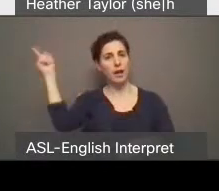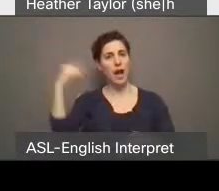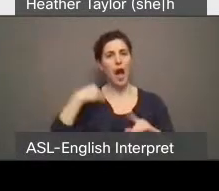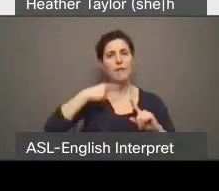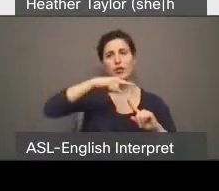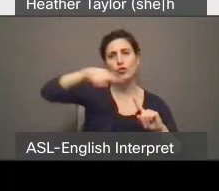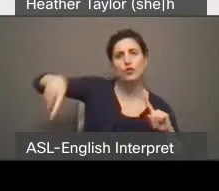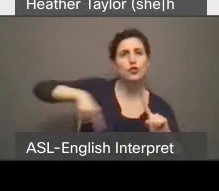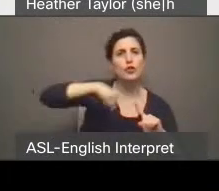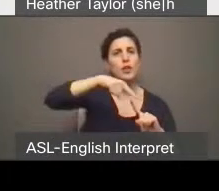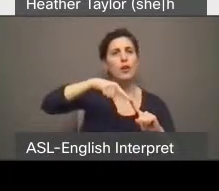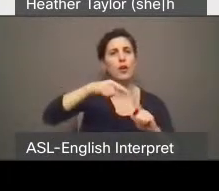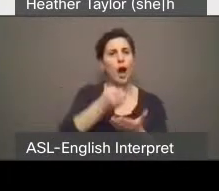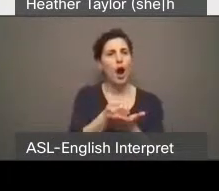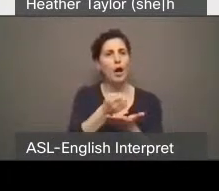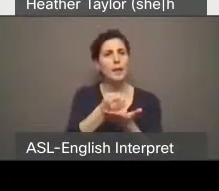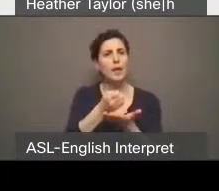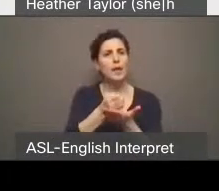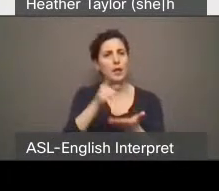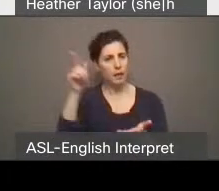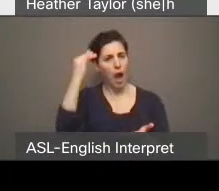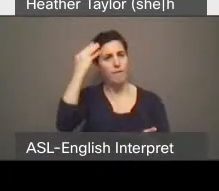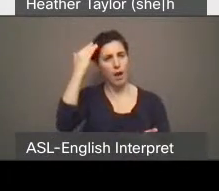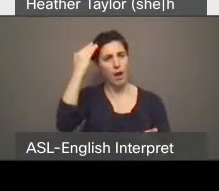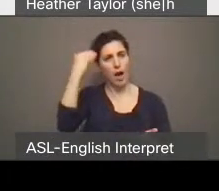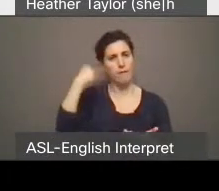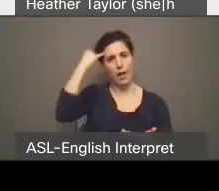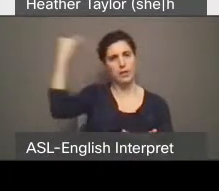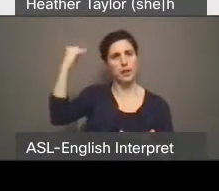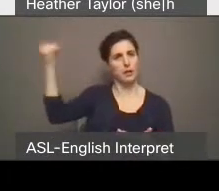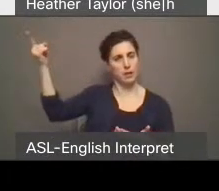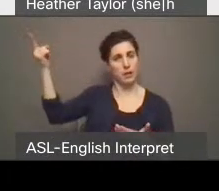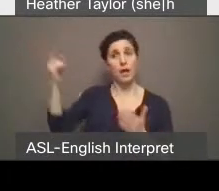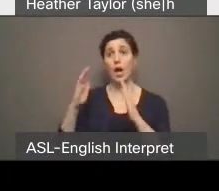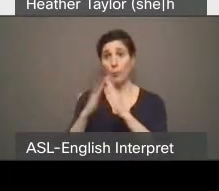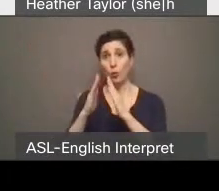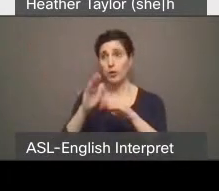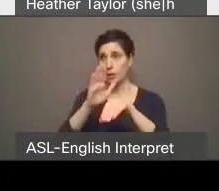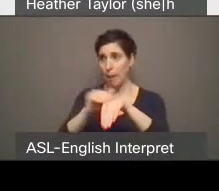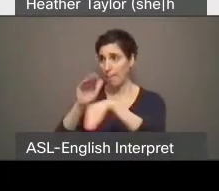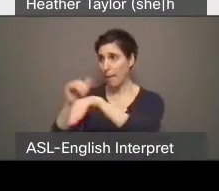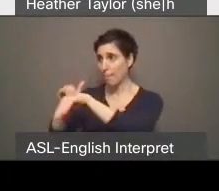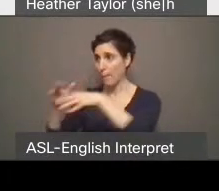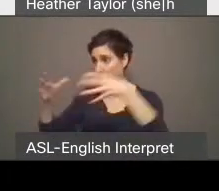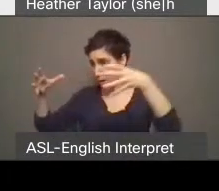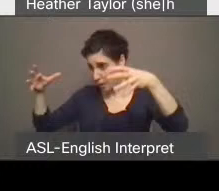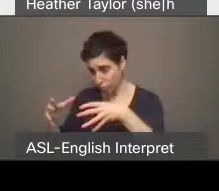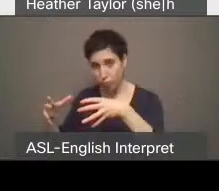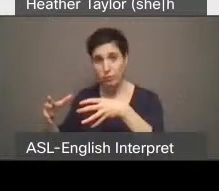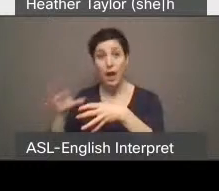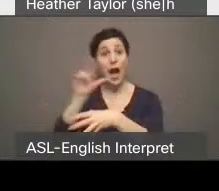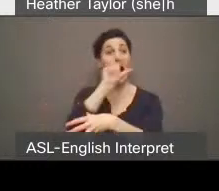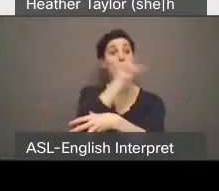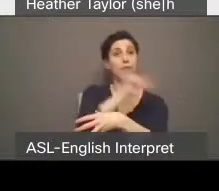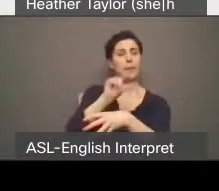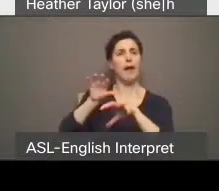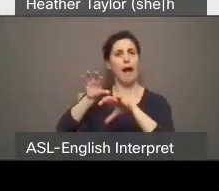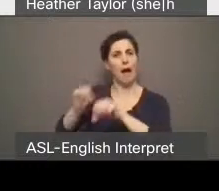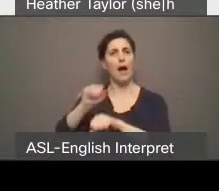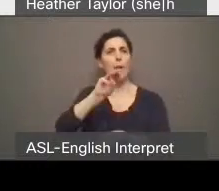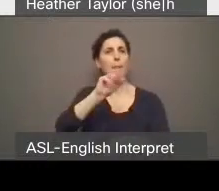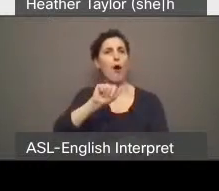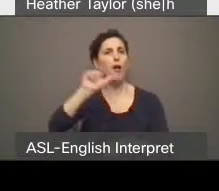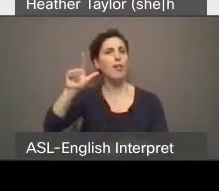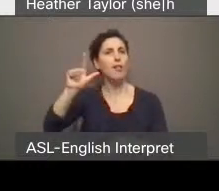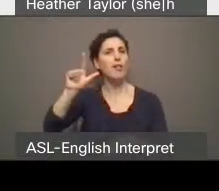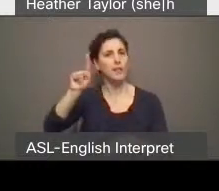notion of community resiliency and putting agencies together, they took over a mall. The government took over a shopping mall, put